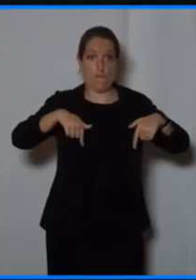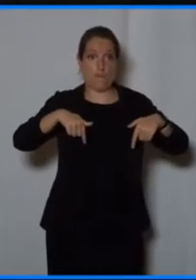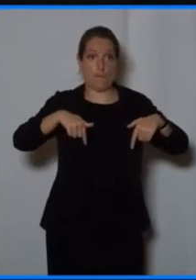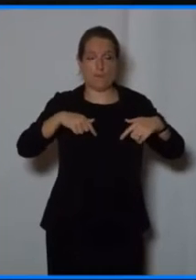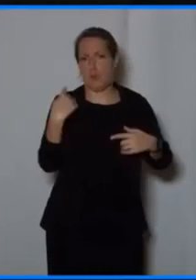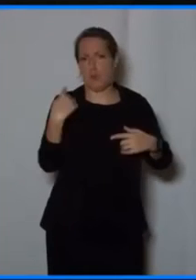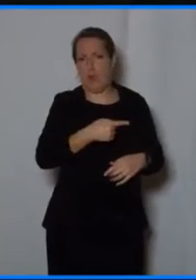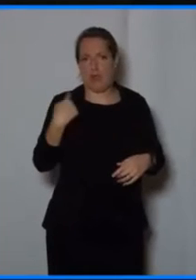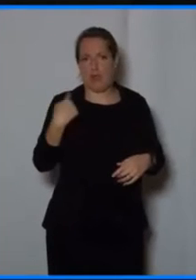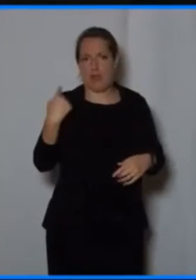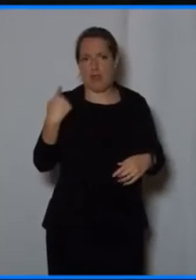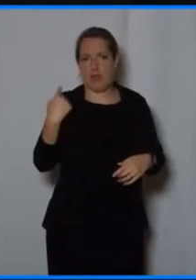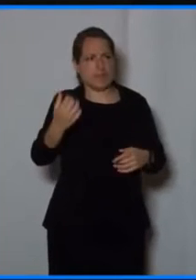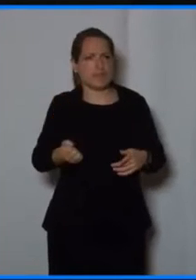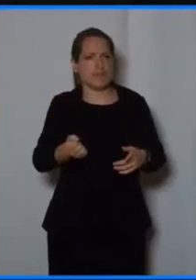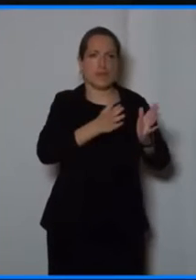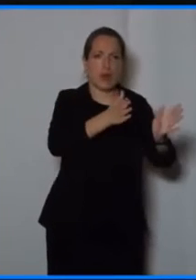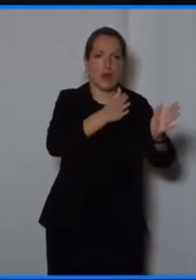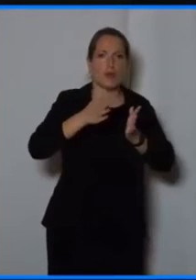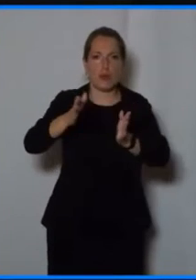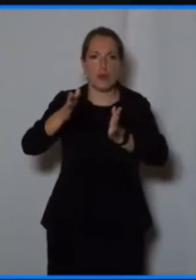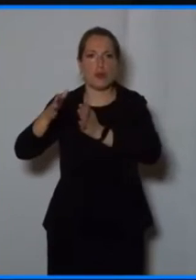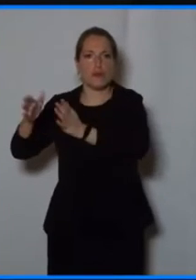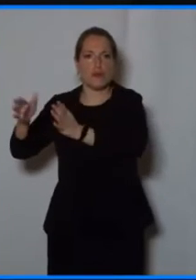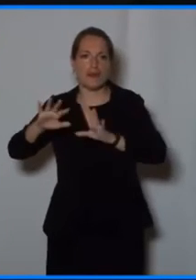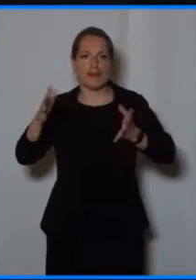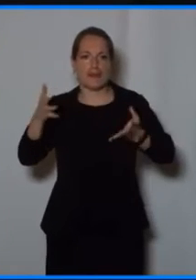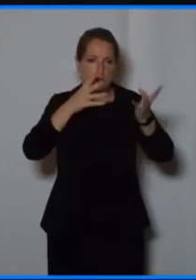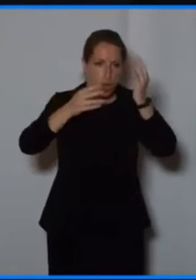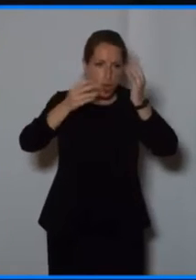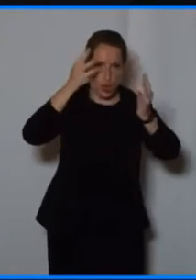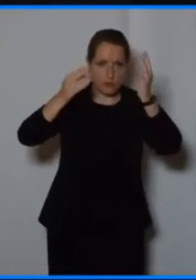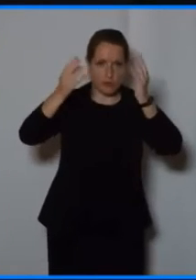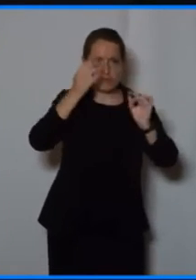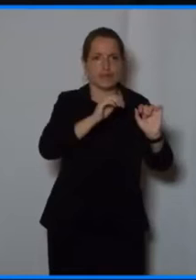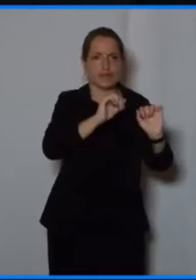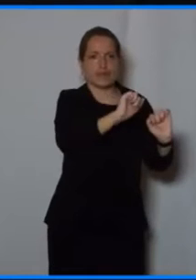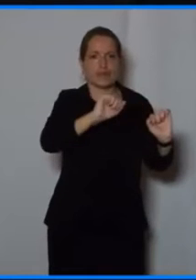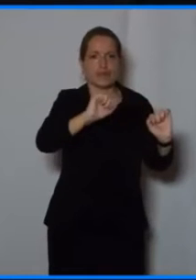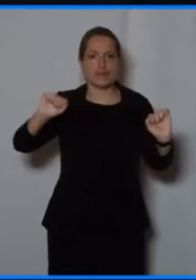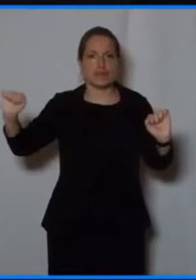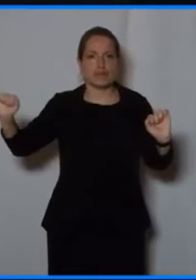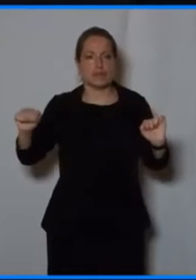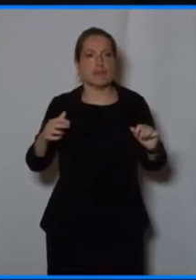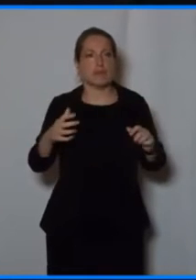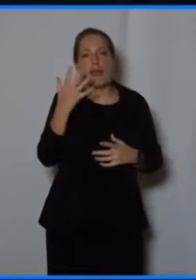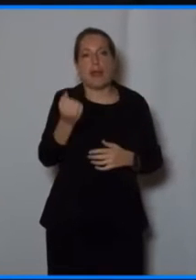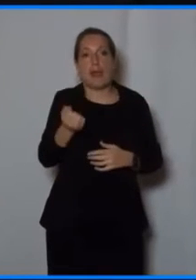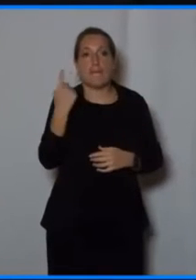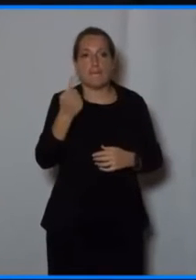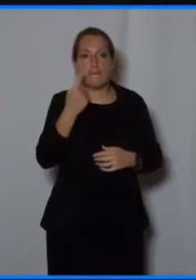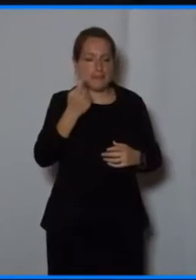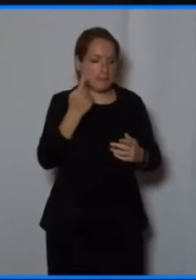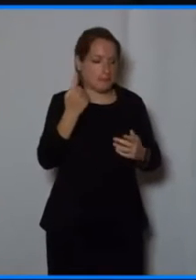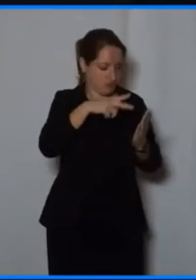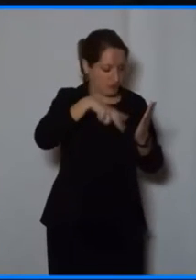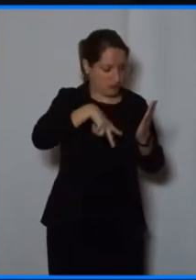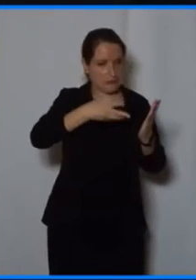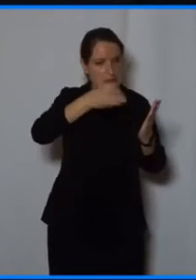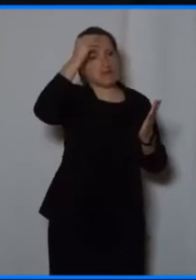we all learn in a different way, whether it's by some of us, you know, lucky one, they learn by just reading, others